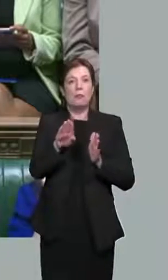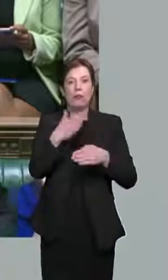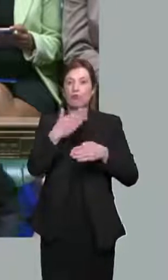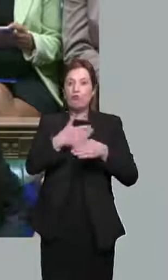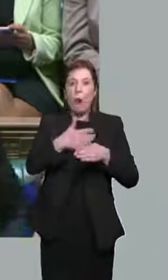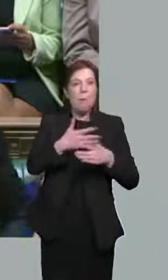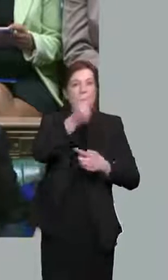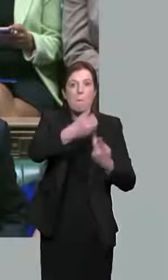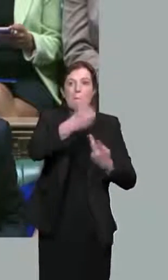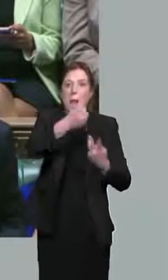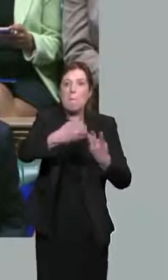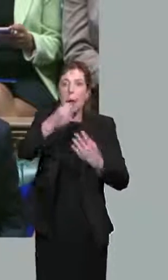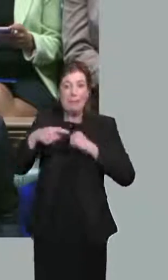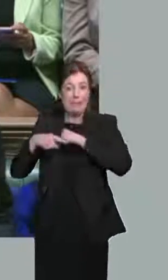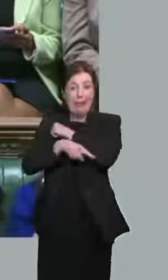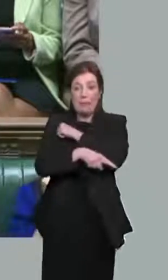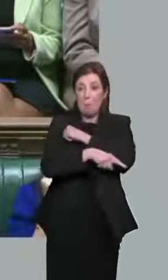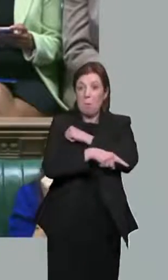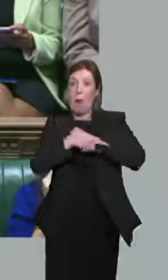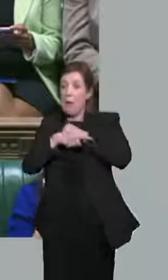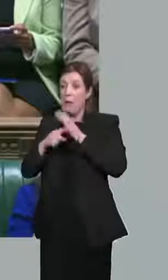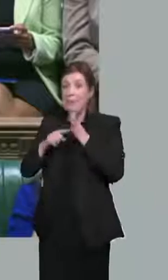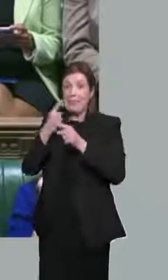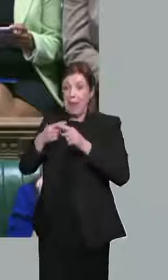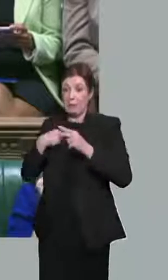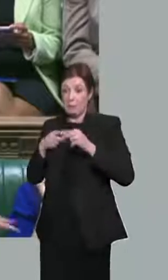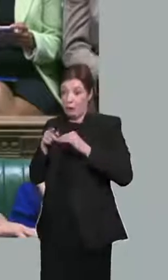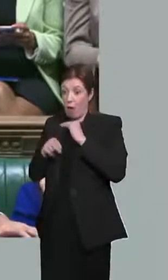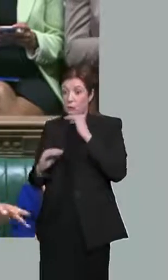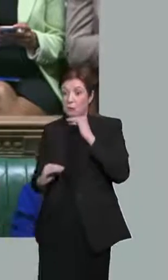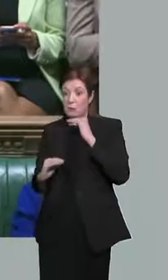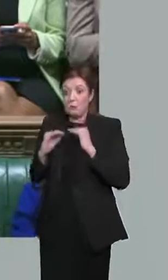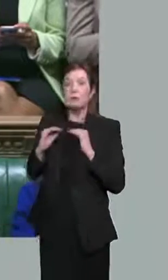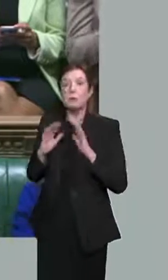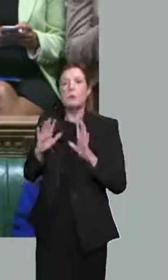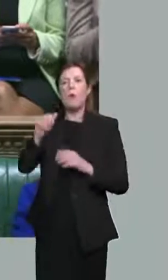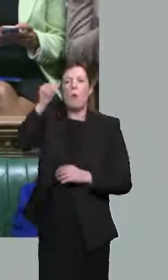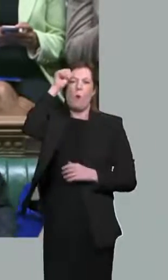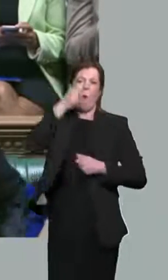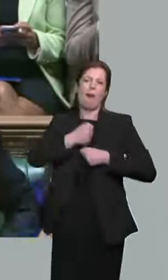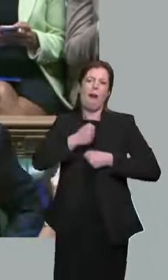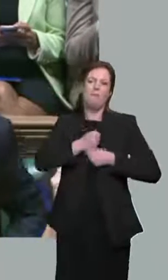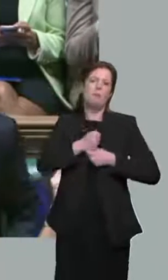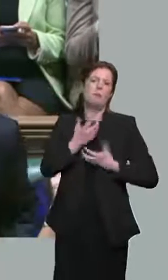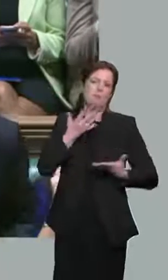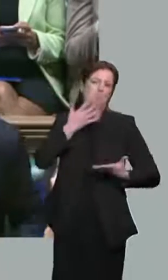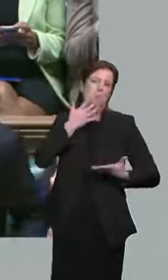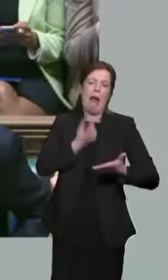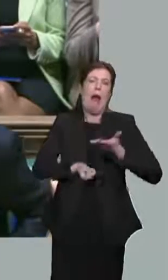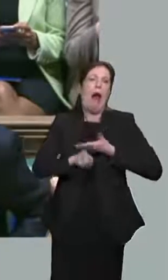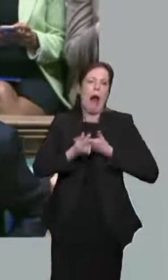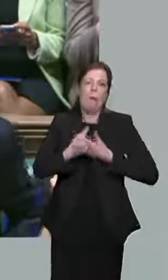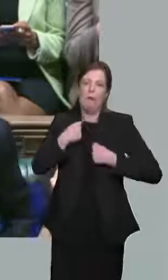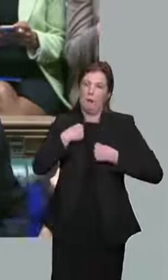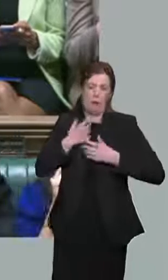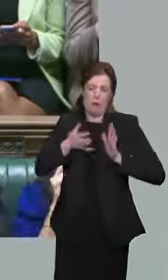jobs, debt is falling and taxes are now being cut. Now, no government gets every call right. We learn from our mistakes. We